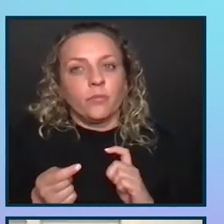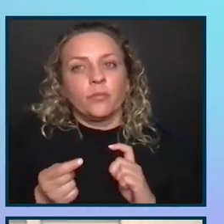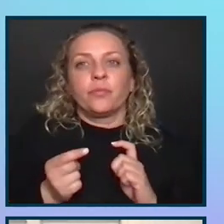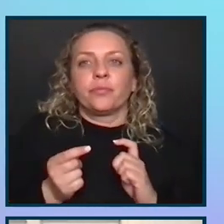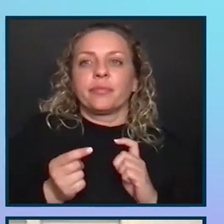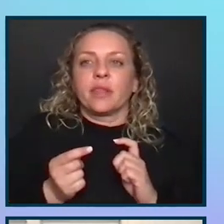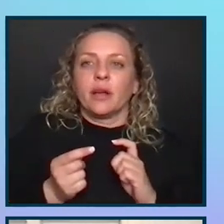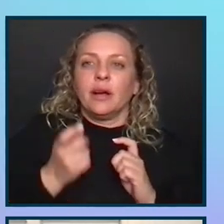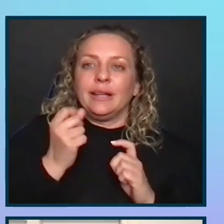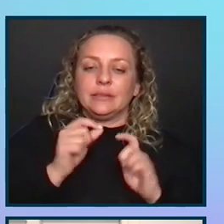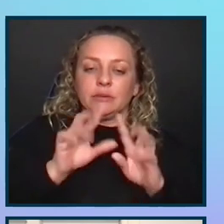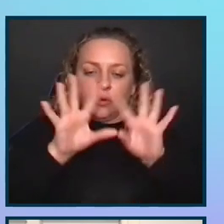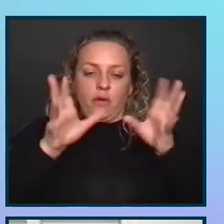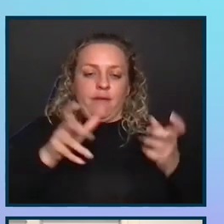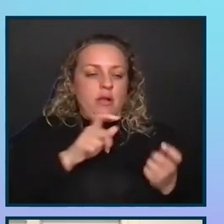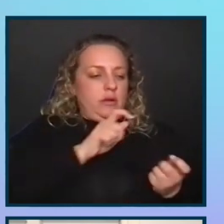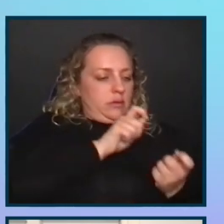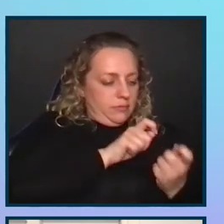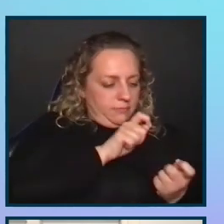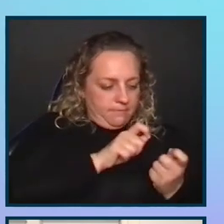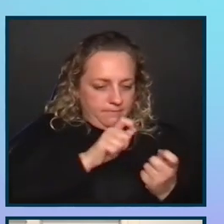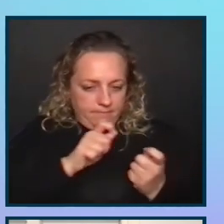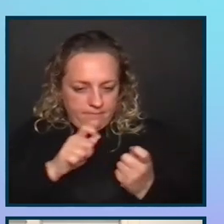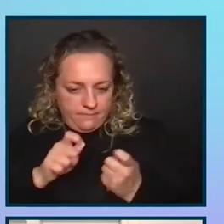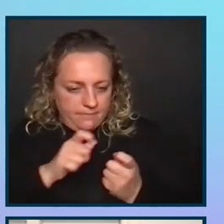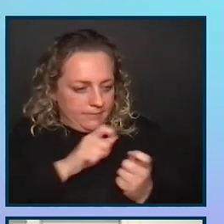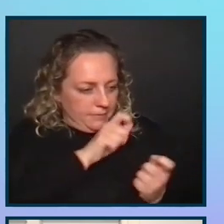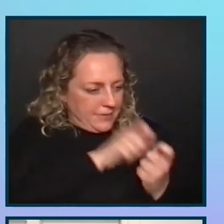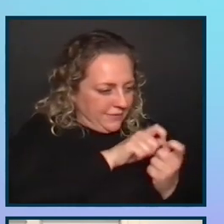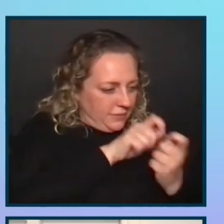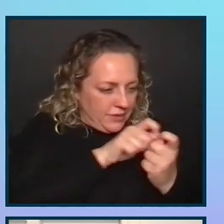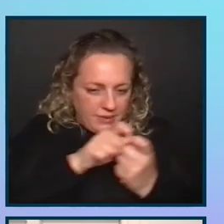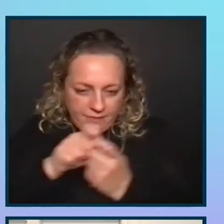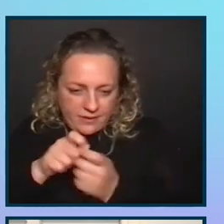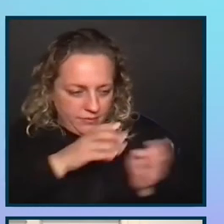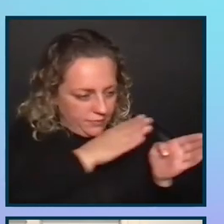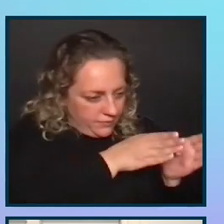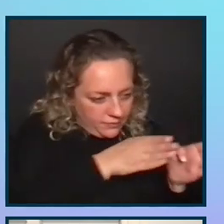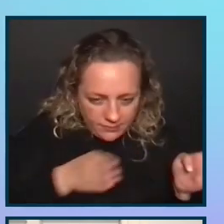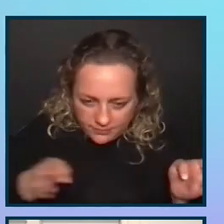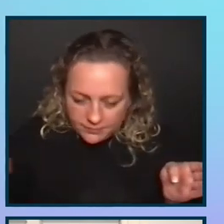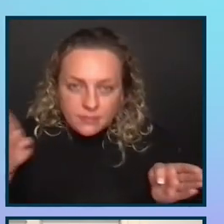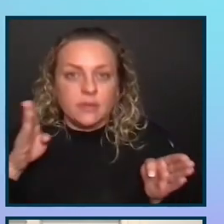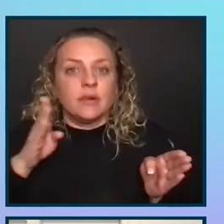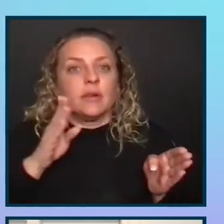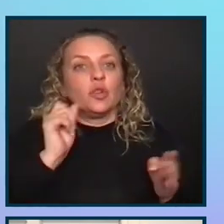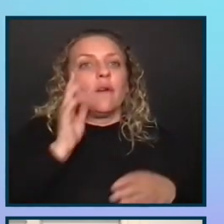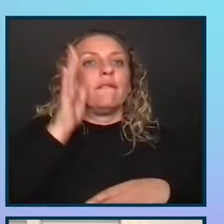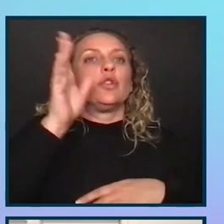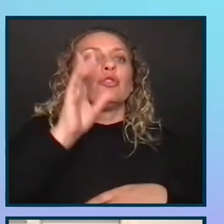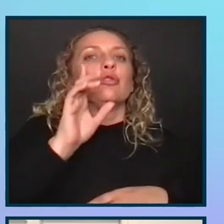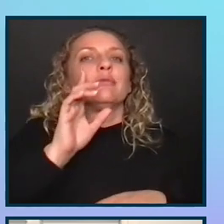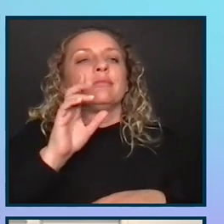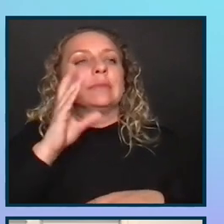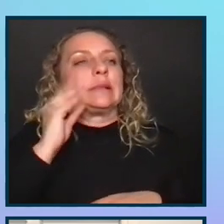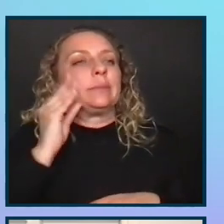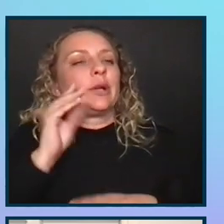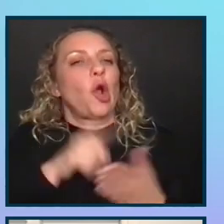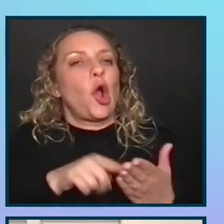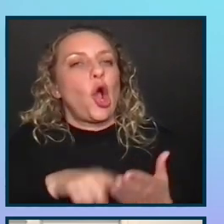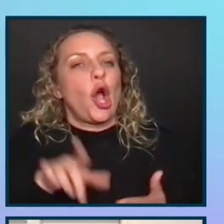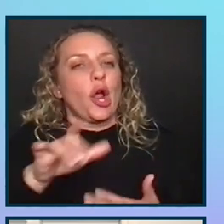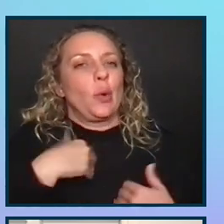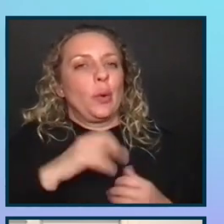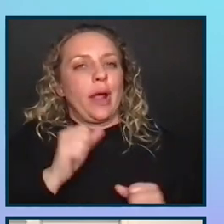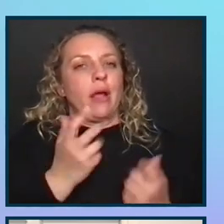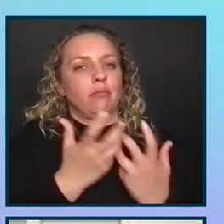of looking at it as an entire monolith, and you'll have well-informed questions to answer in future audits. So questions that